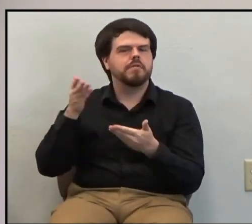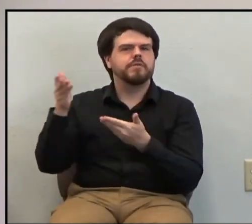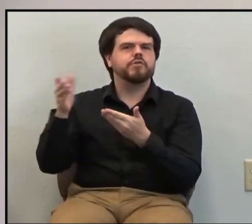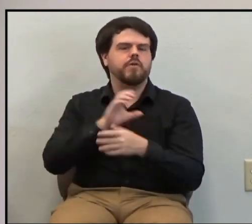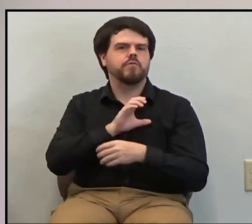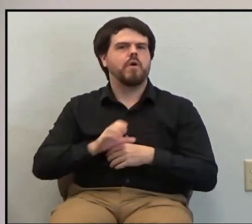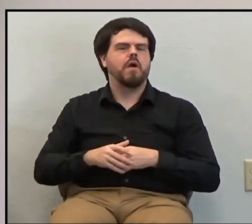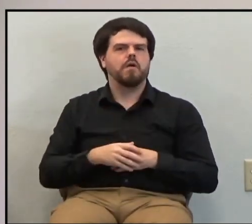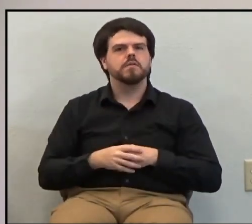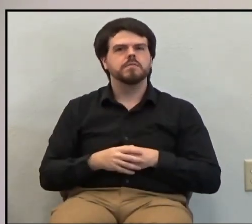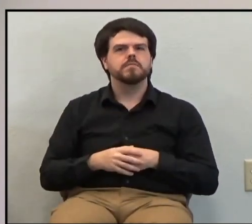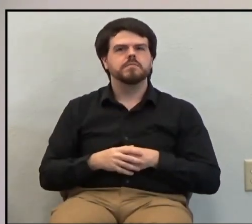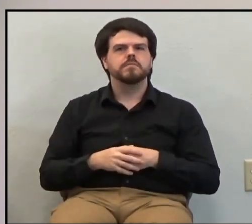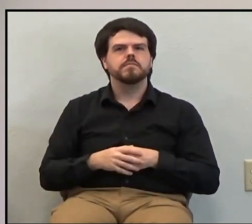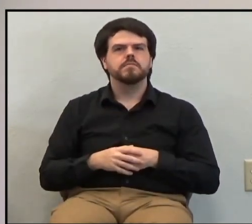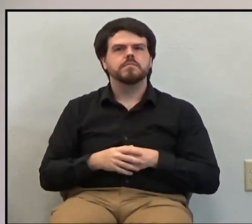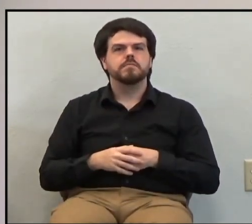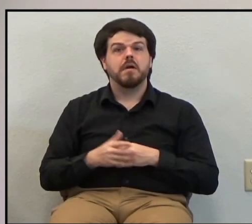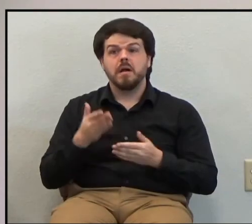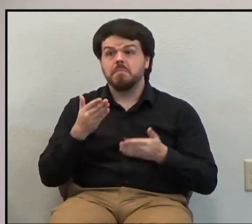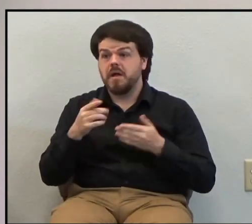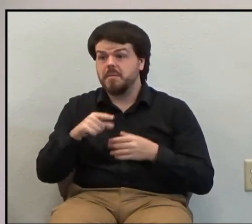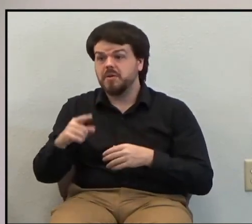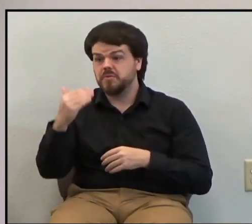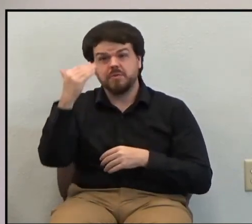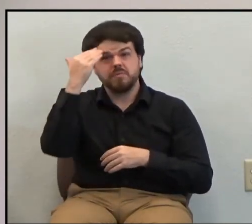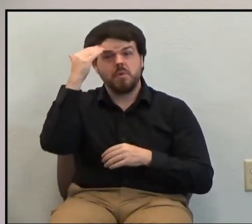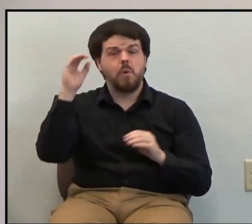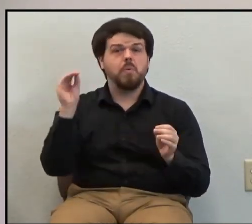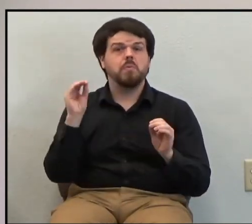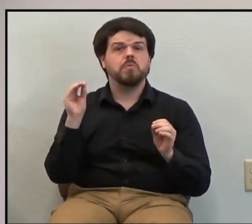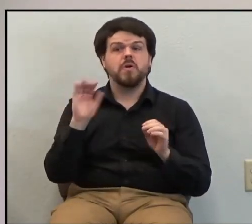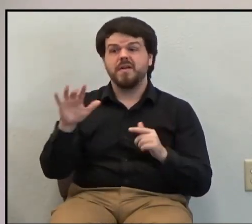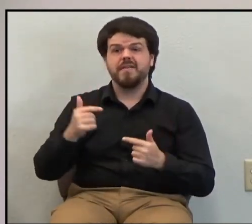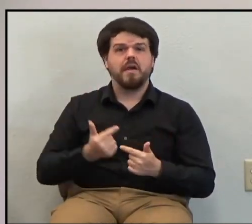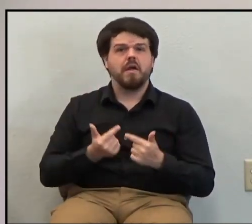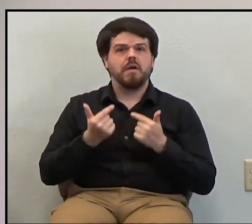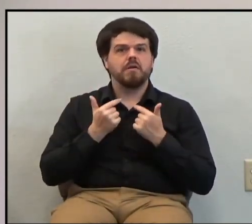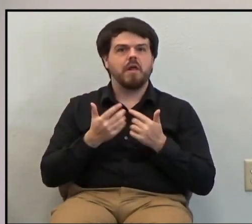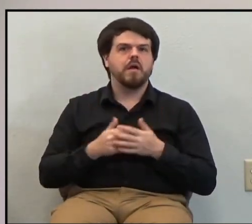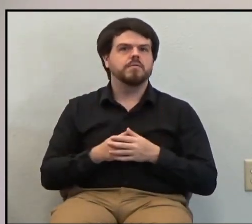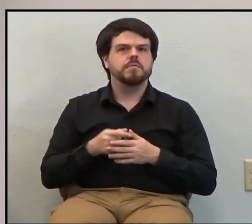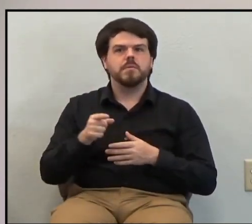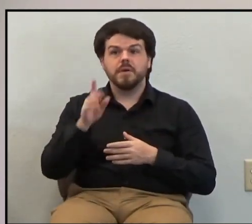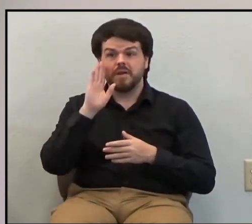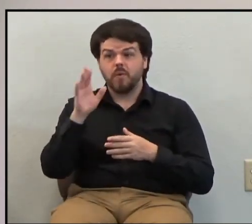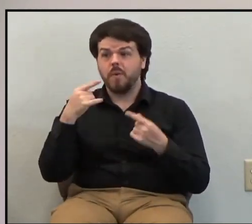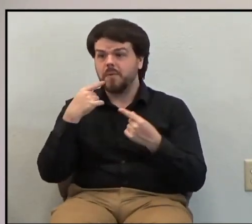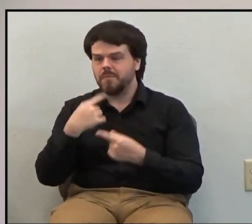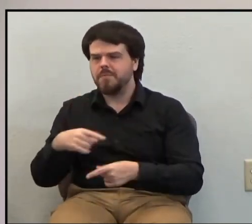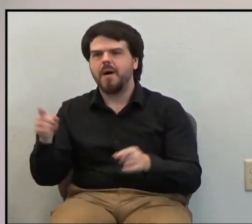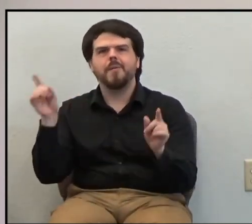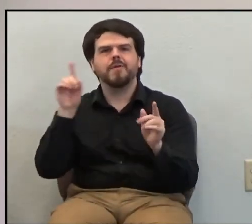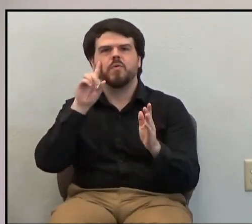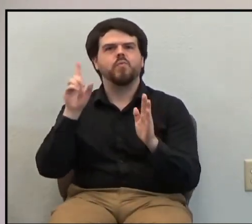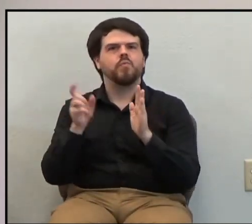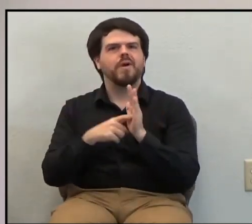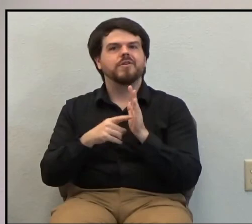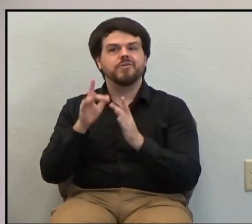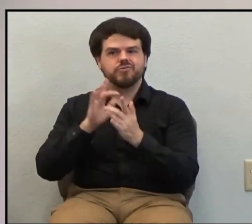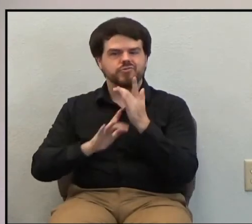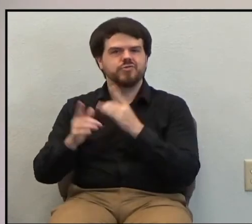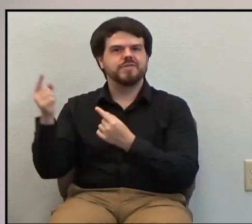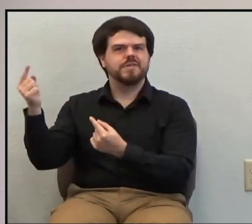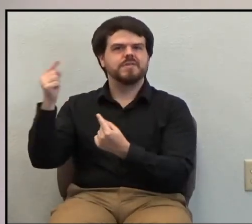and maybe are unknown in this and that we're in unknown in their lifetimes, but who will be publicly recognized when Christ